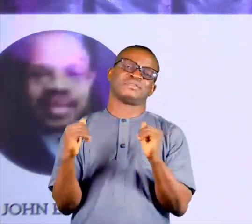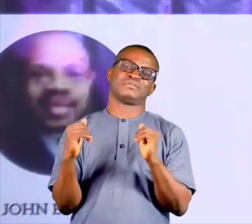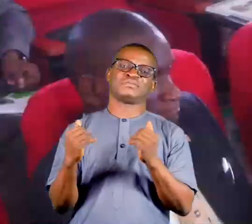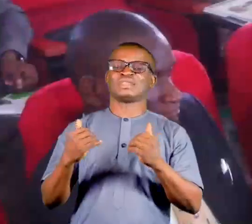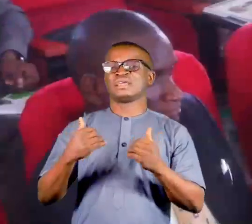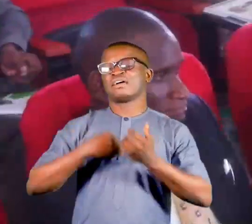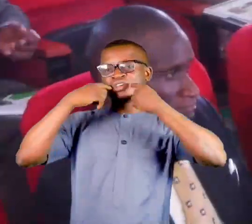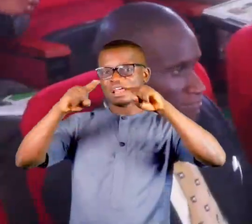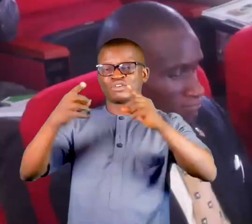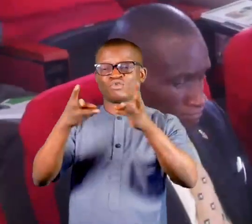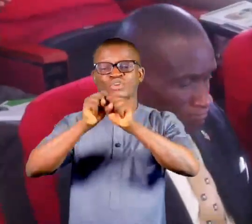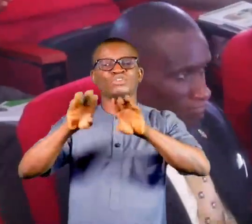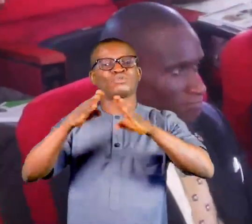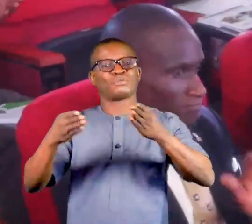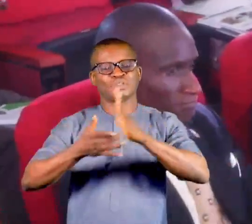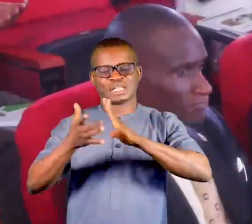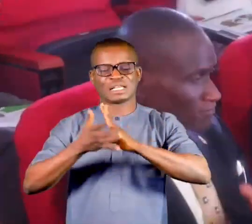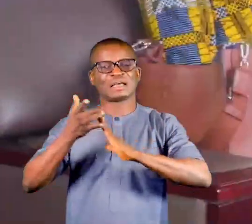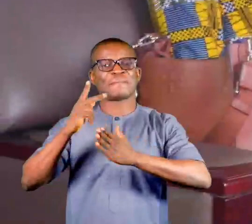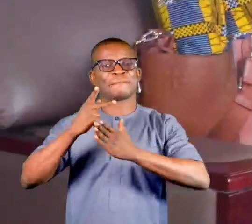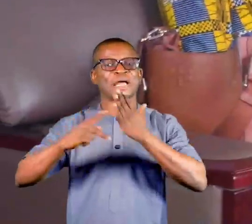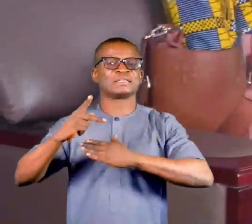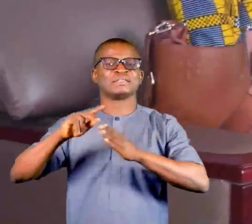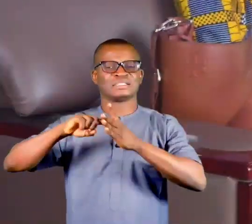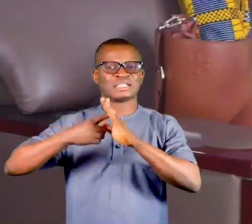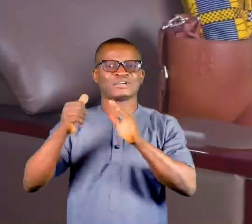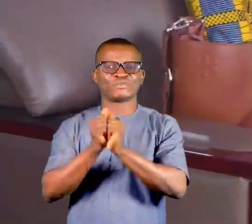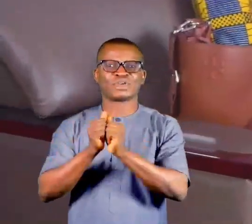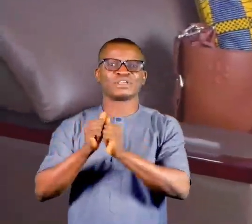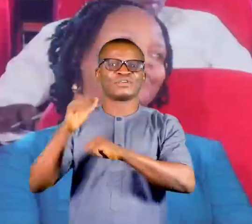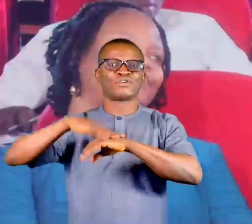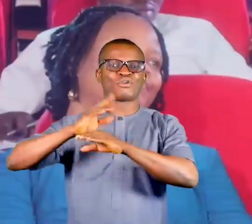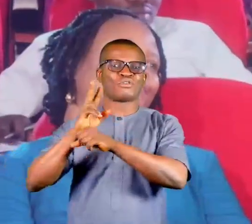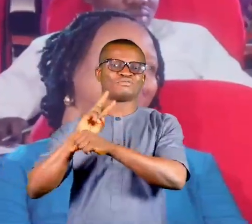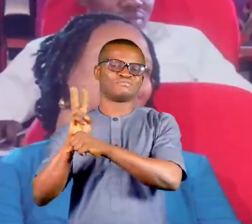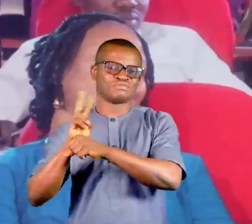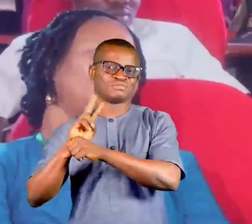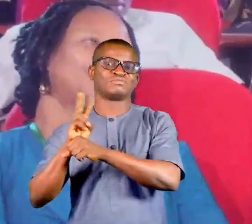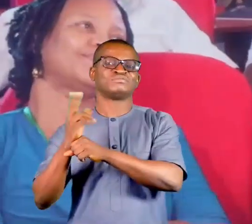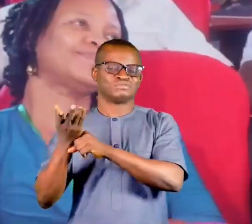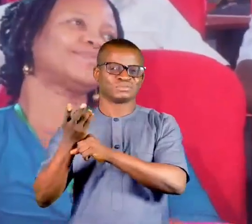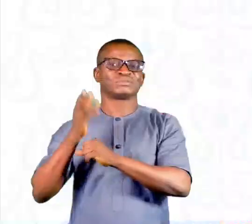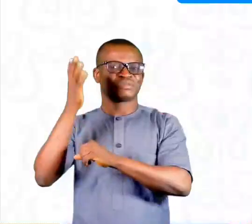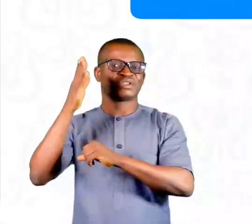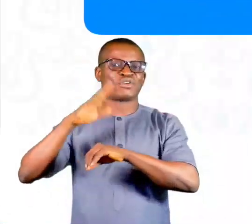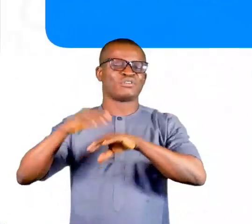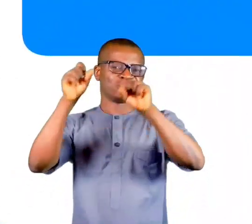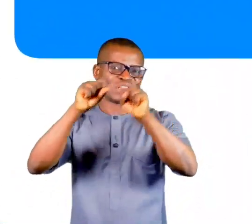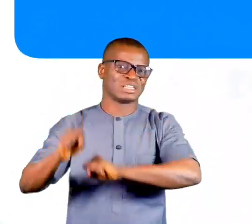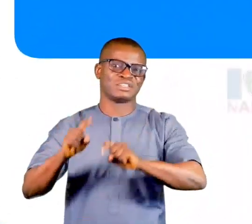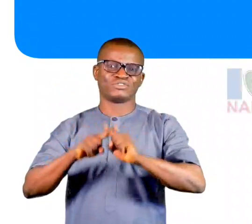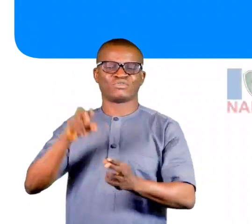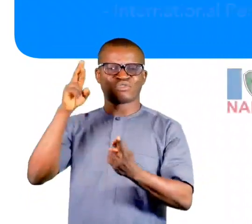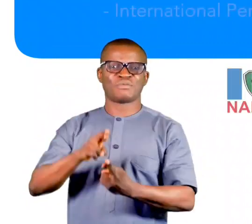having declared the workshop open, the technical session started with a virtual presentation on an overview of the strategies